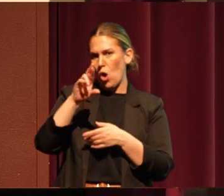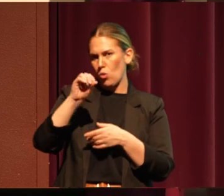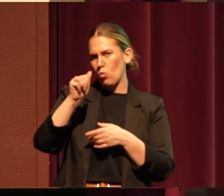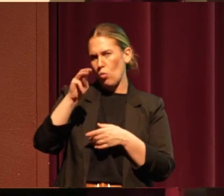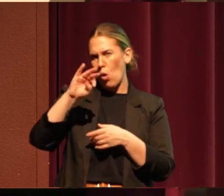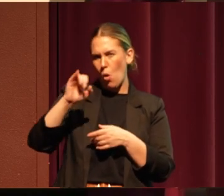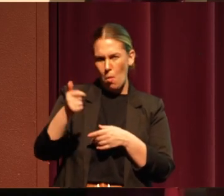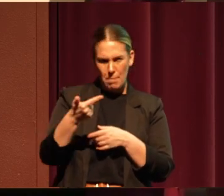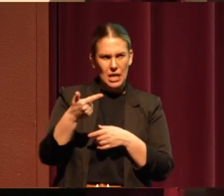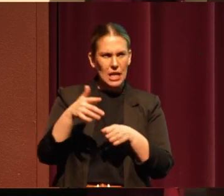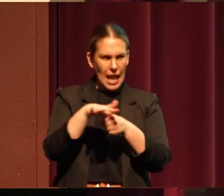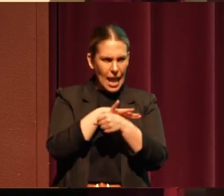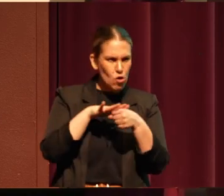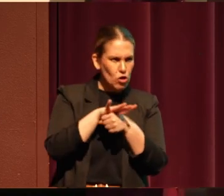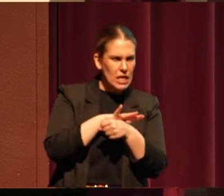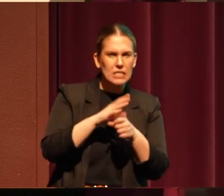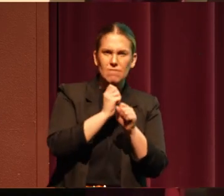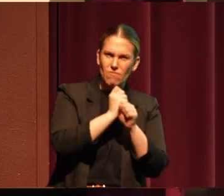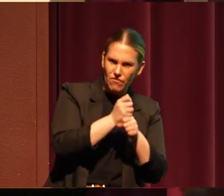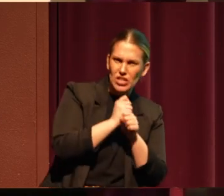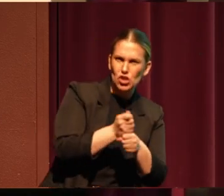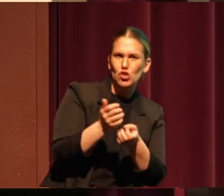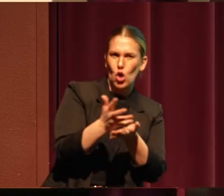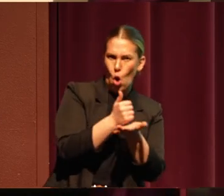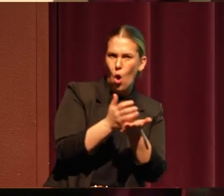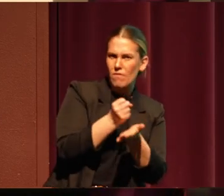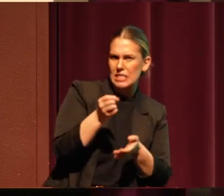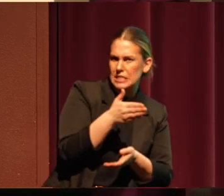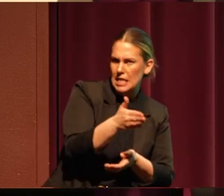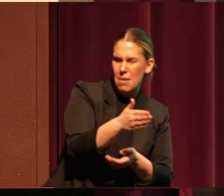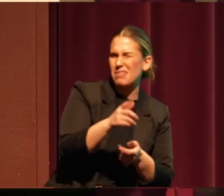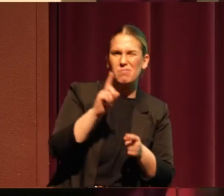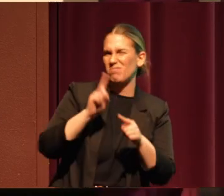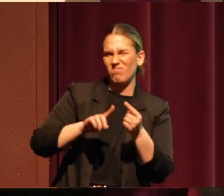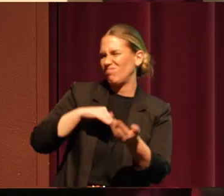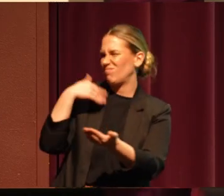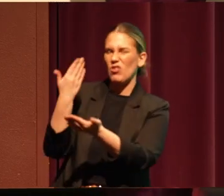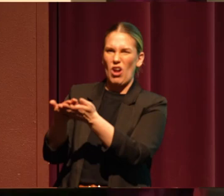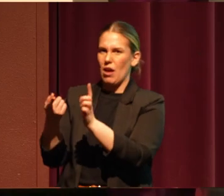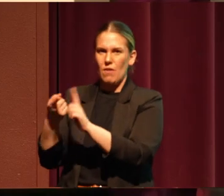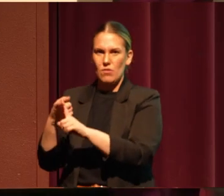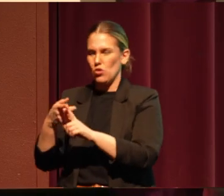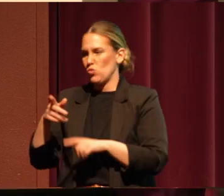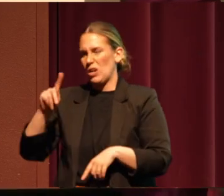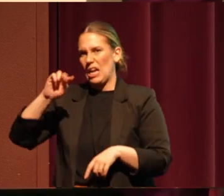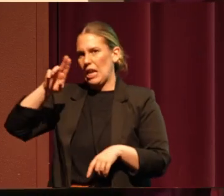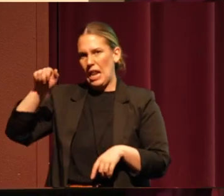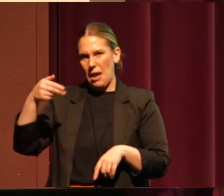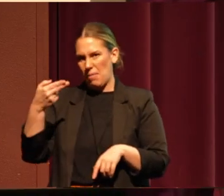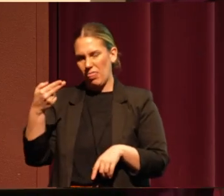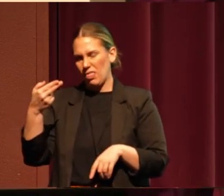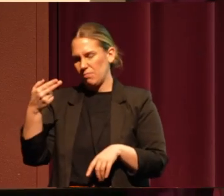harvest salmon that way. But it would not, they would not make it all the way up to Klamath Lake because those dams are not coming out.